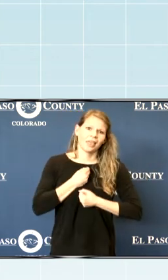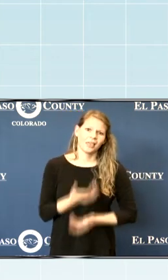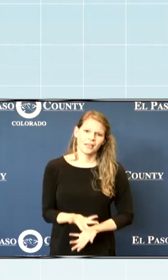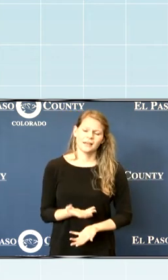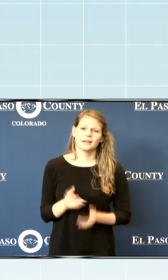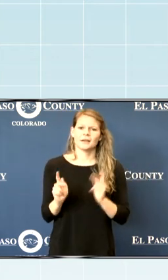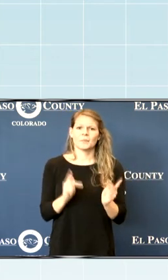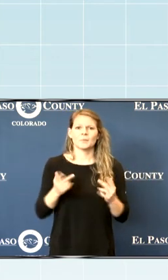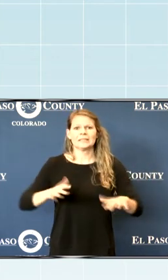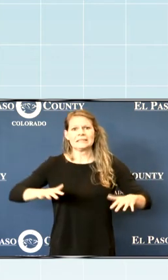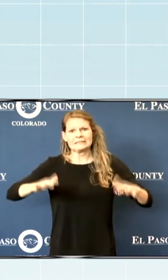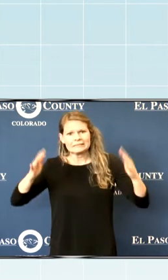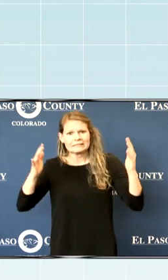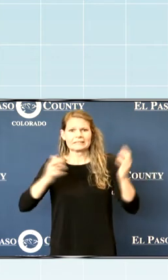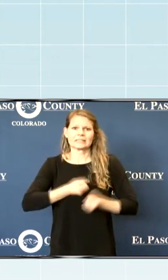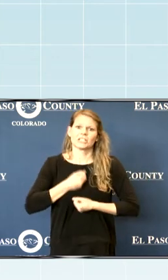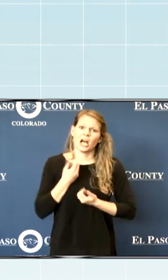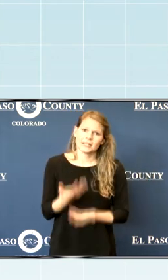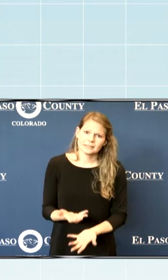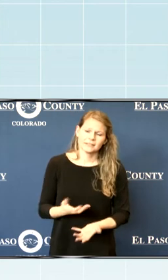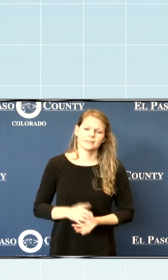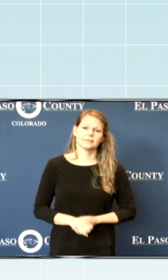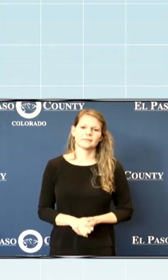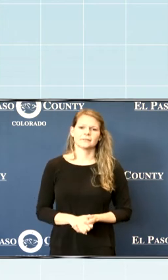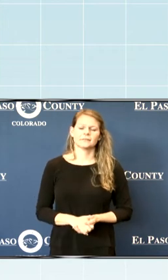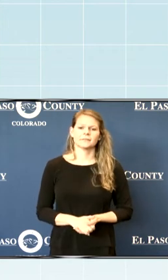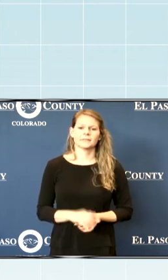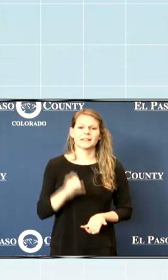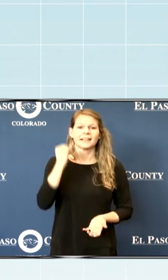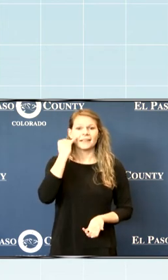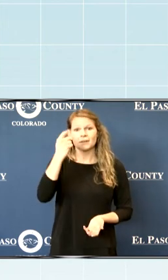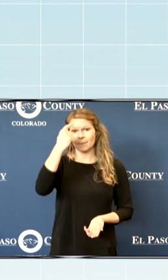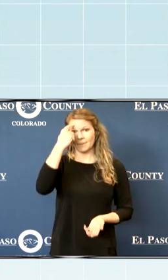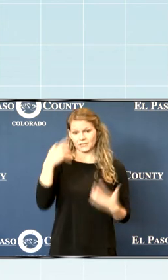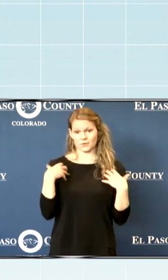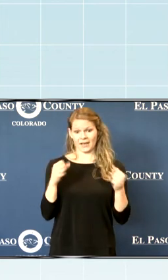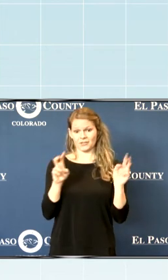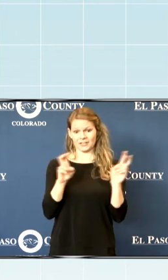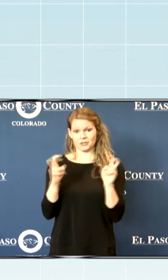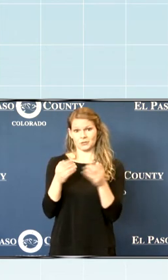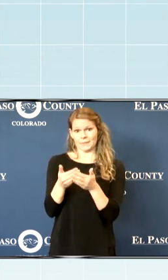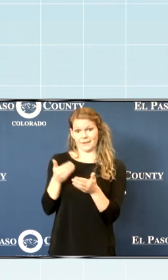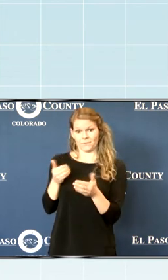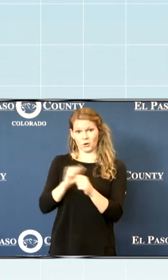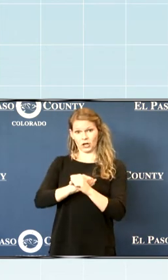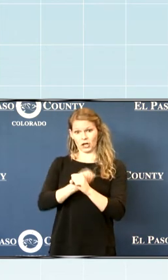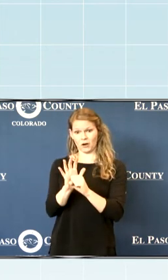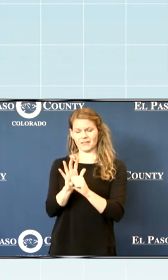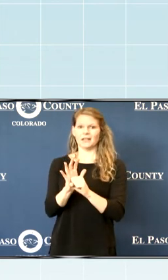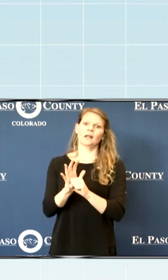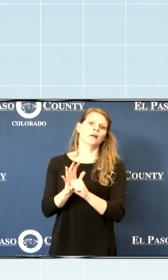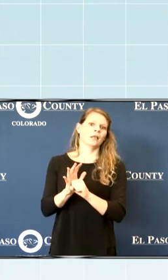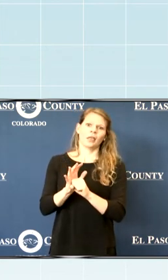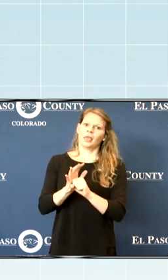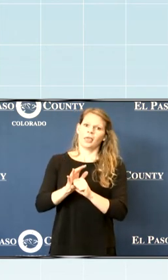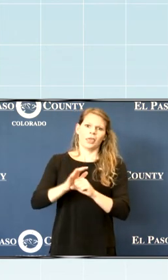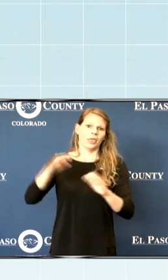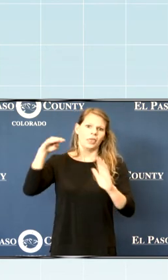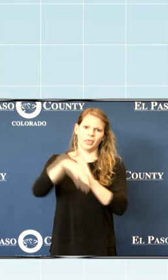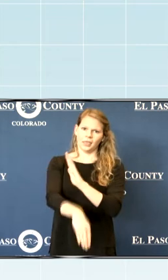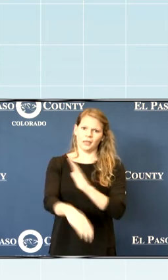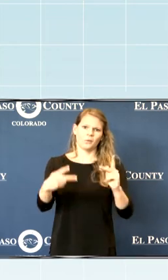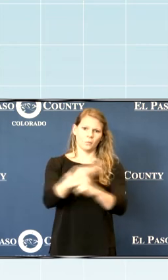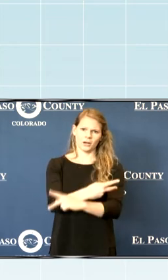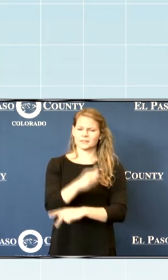People are anxious and exhausted, and if they had mental health issues going into COVID, they've likely gotten worse, not